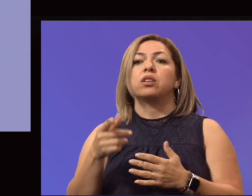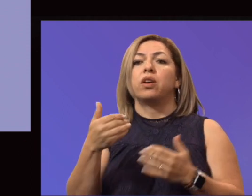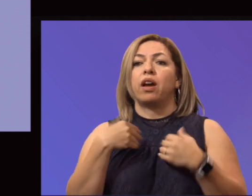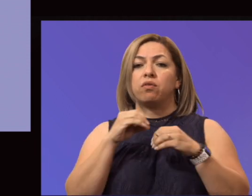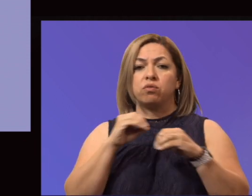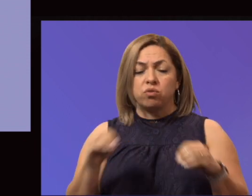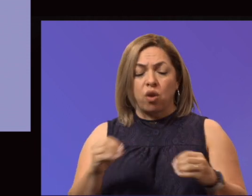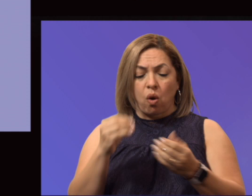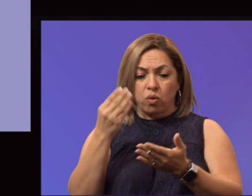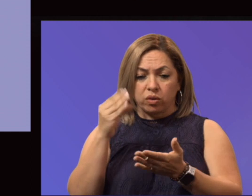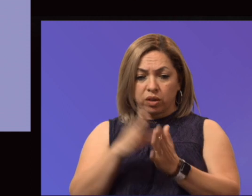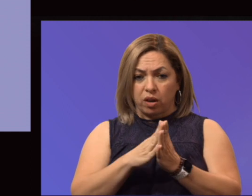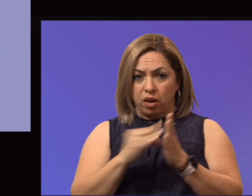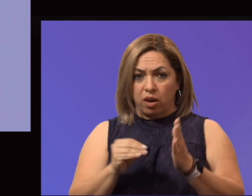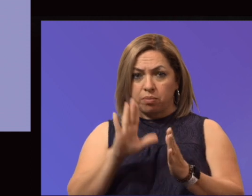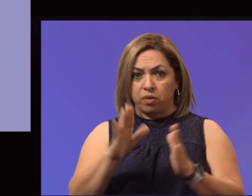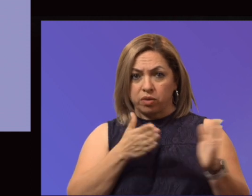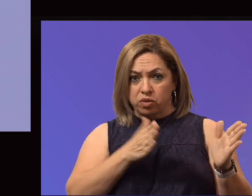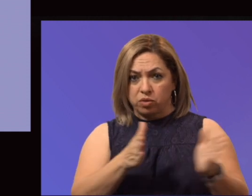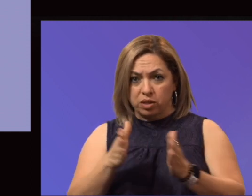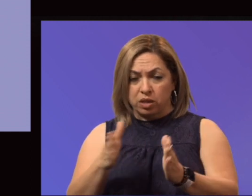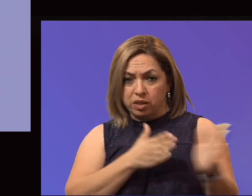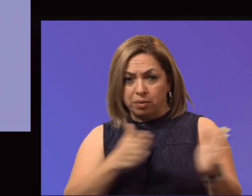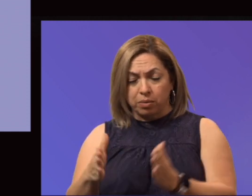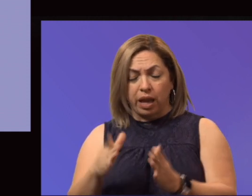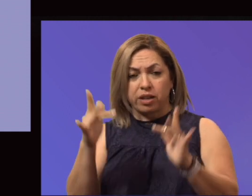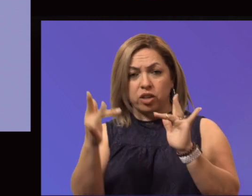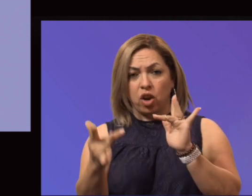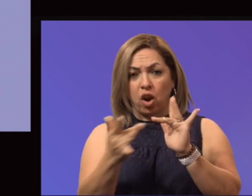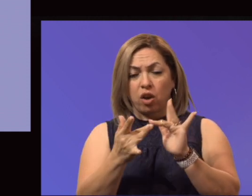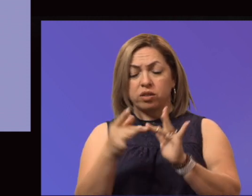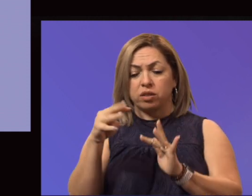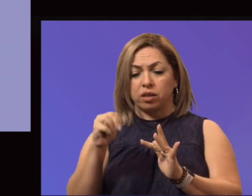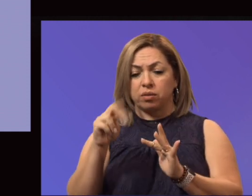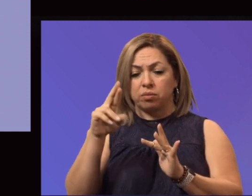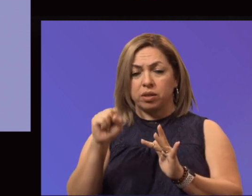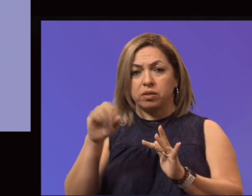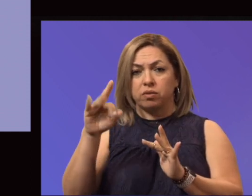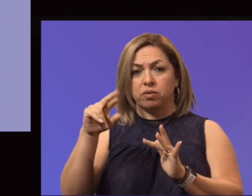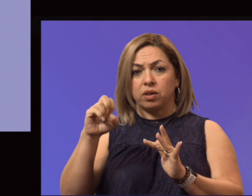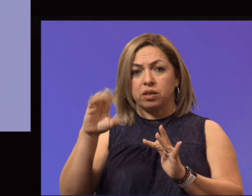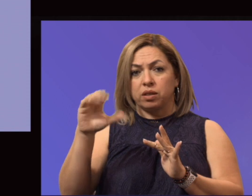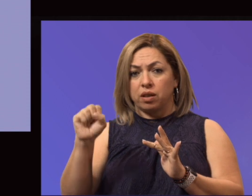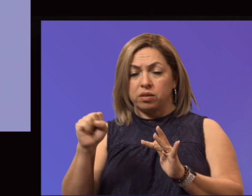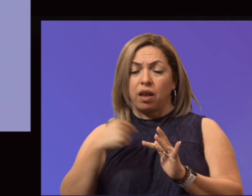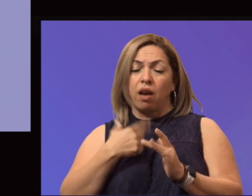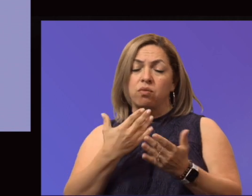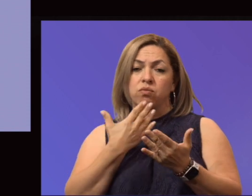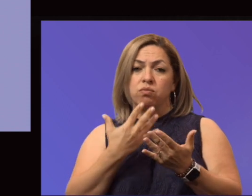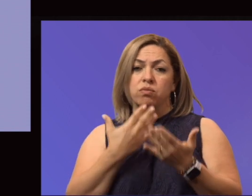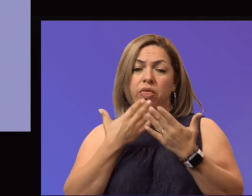plan, encourage you to contact Ms. Frescas. And I want to thank everyone who's trained on this and continuing to move this forward.